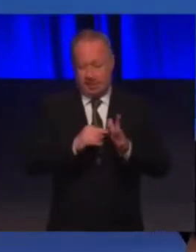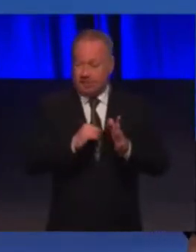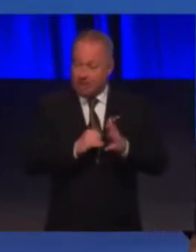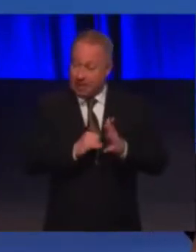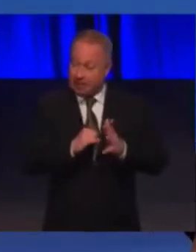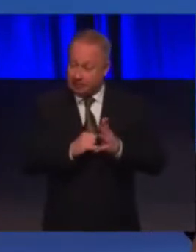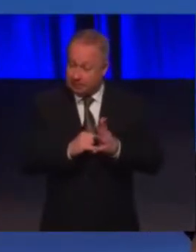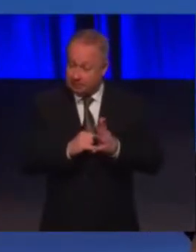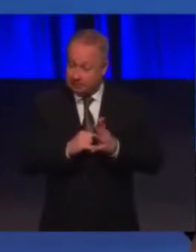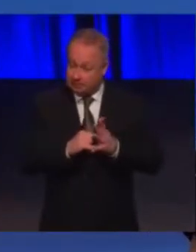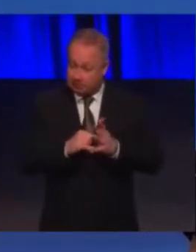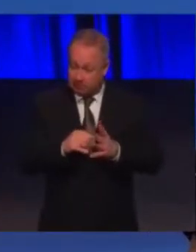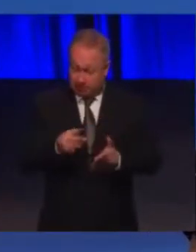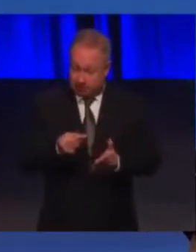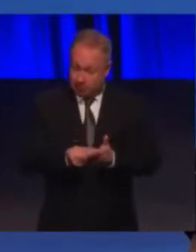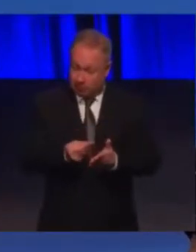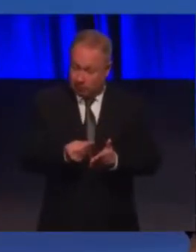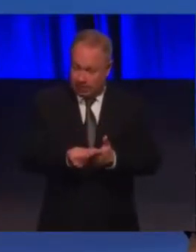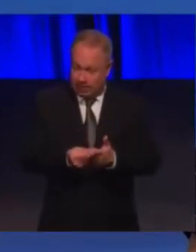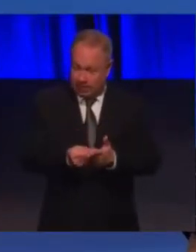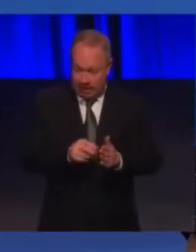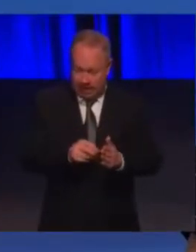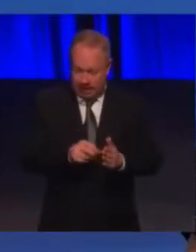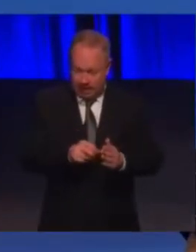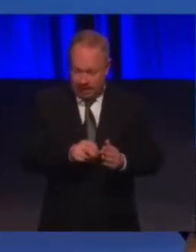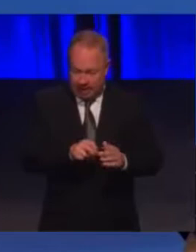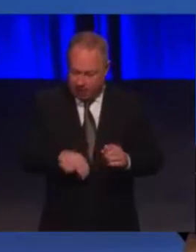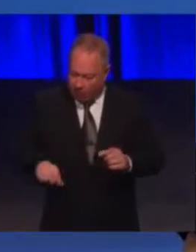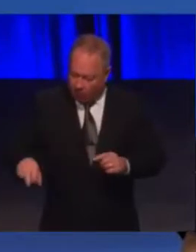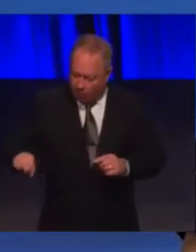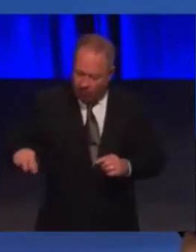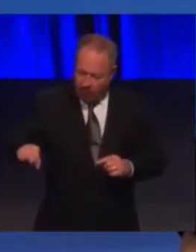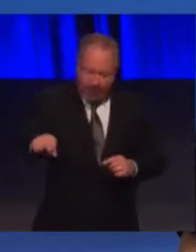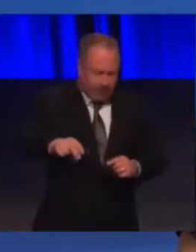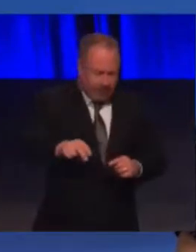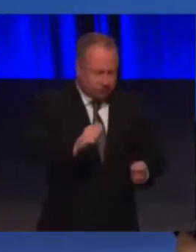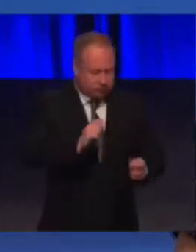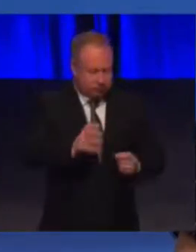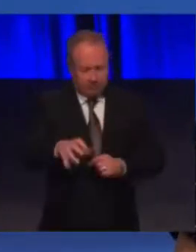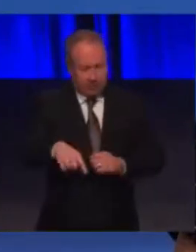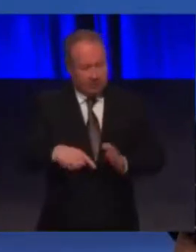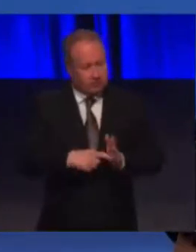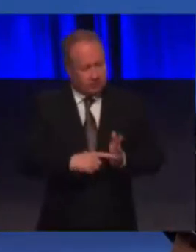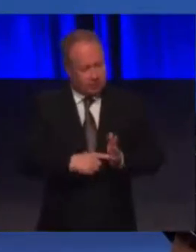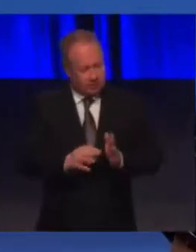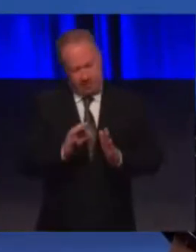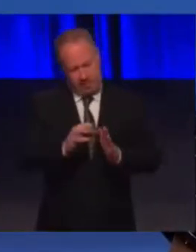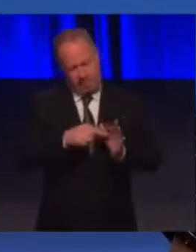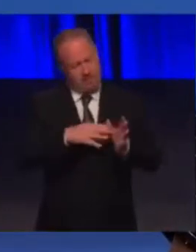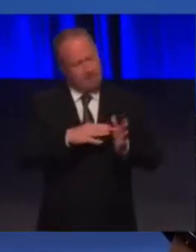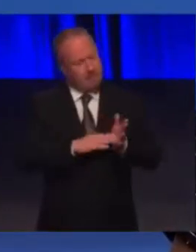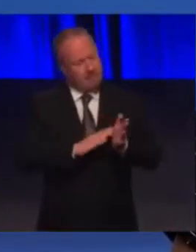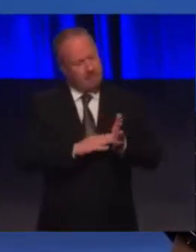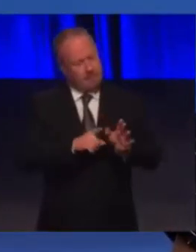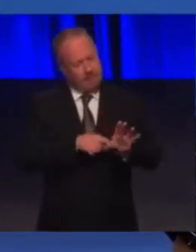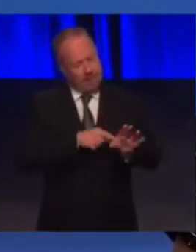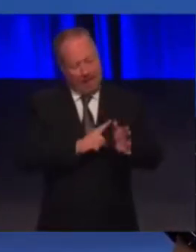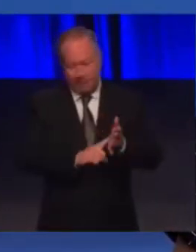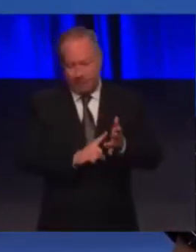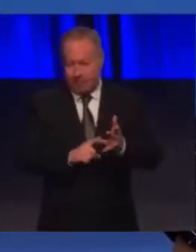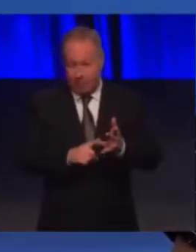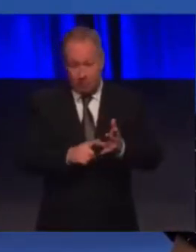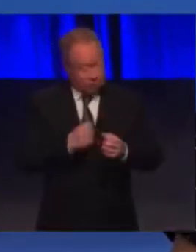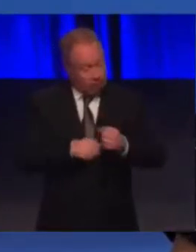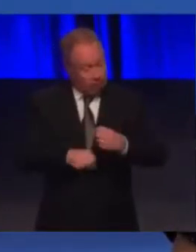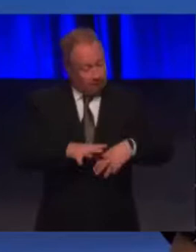a mobile changing places toilet called the PAMILU, which allows our families to participate in events and days